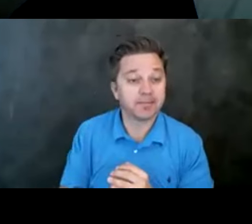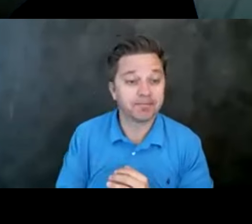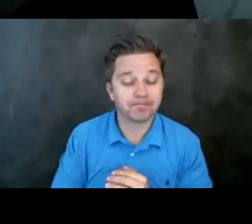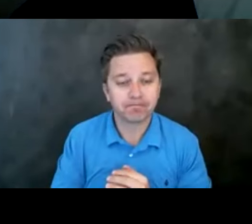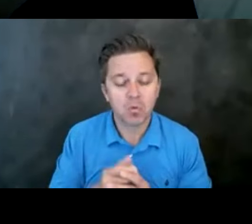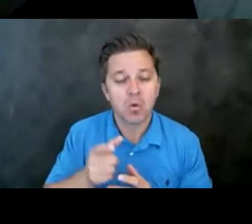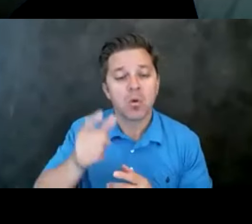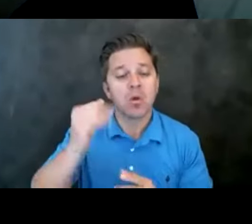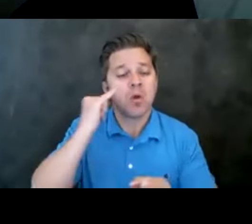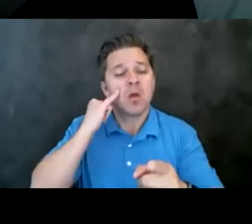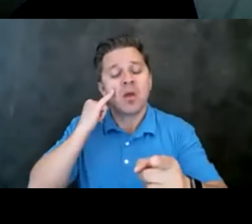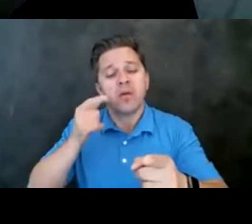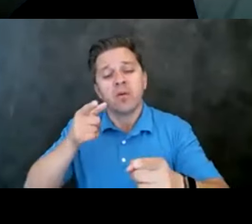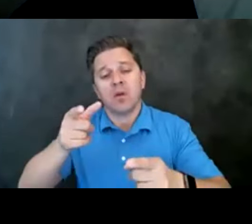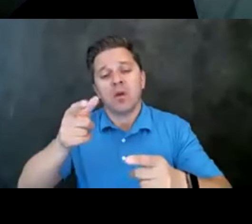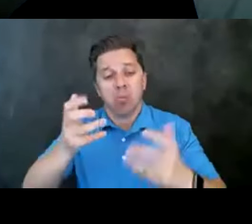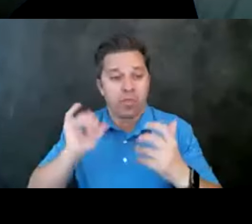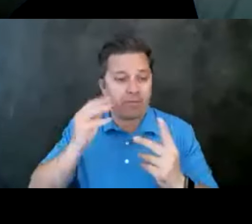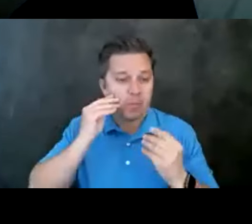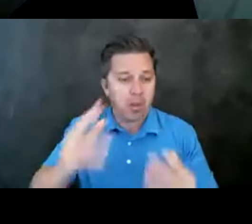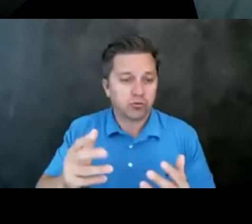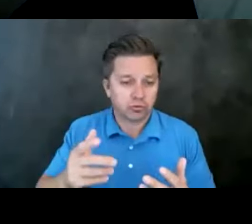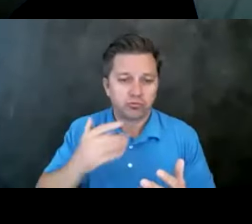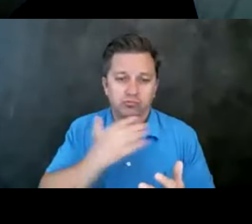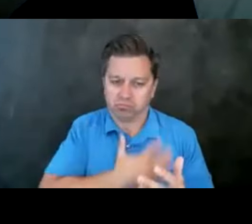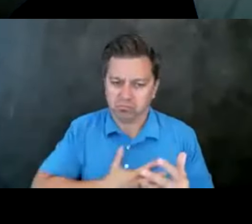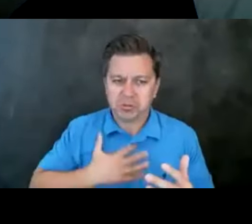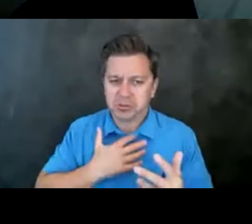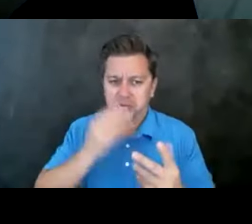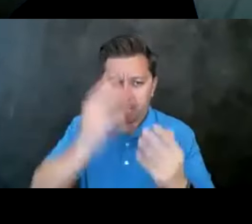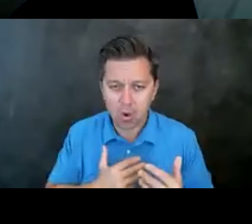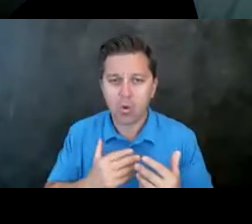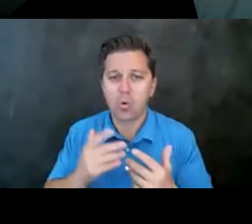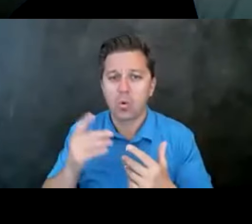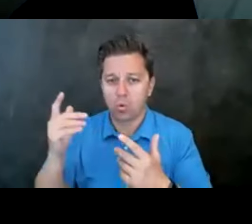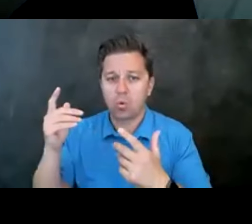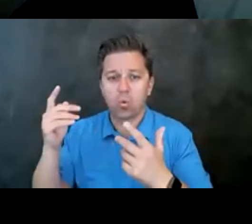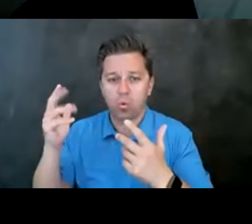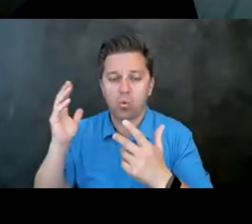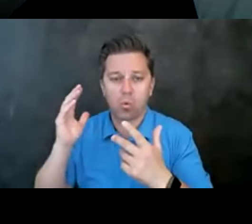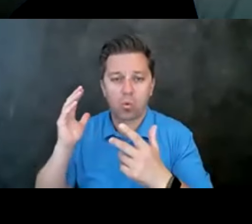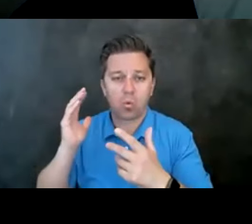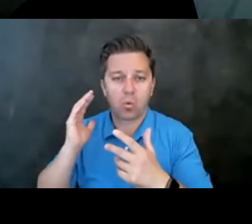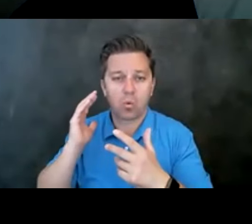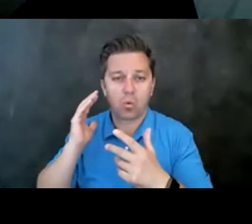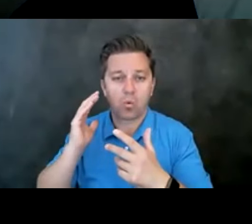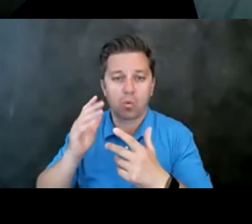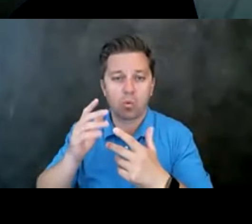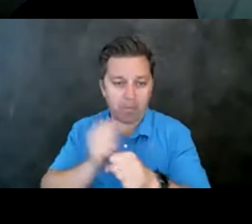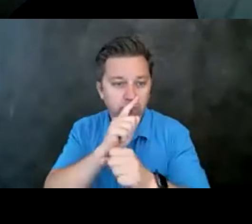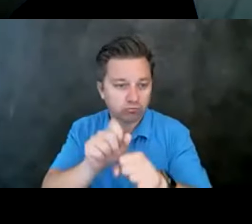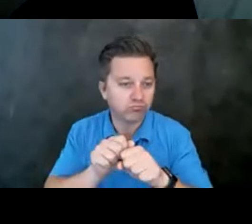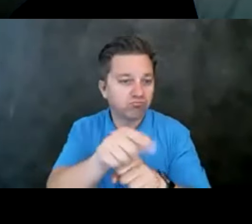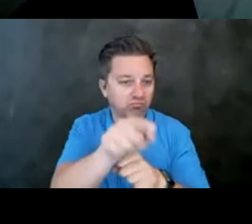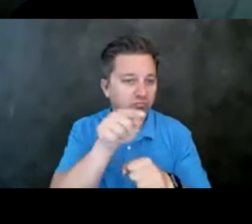So if you would like, uh, that information, uh, please let me know. And I can, uh, make sure that you, uh, also receive the,